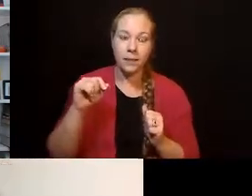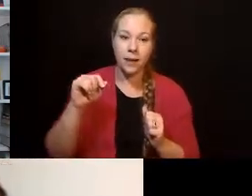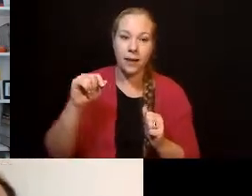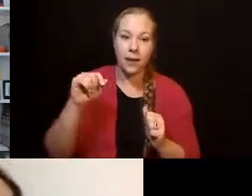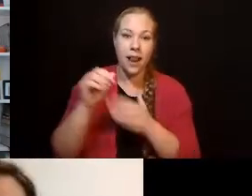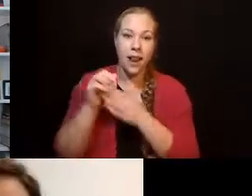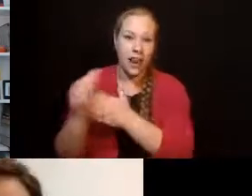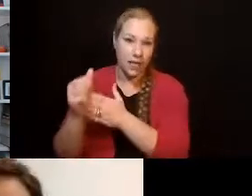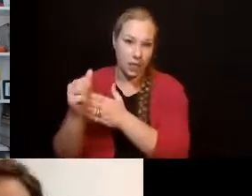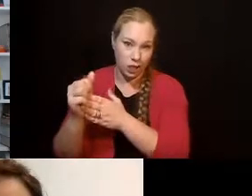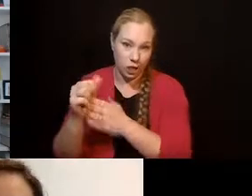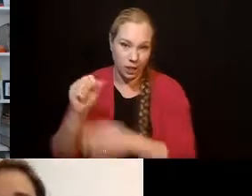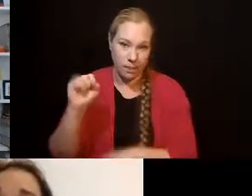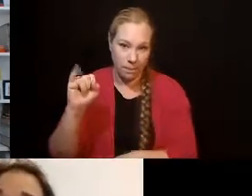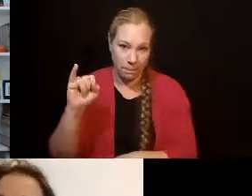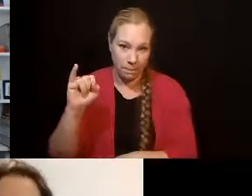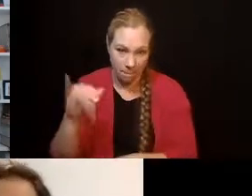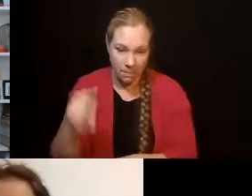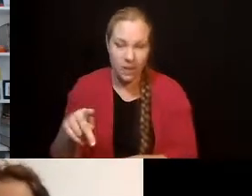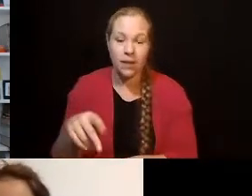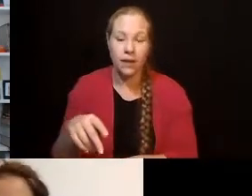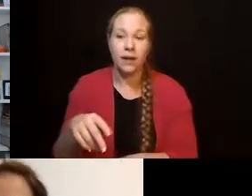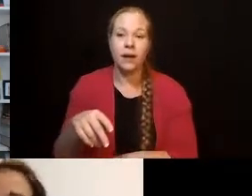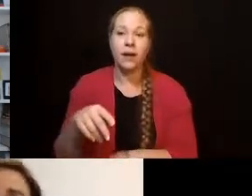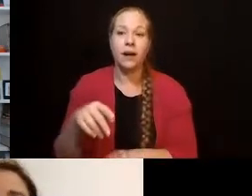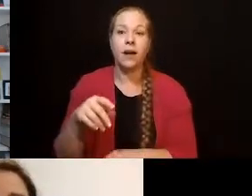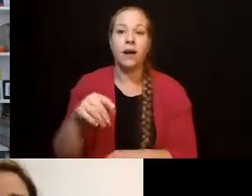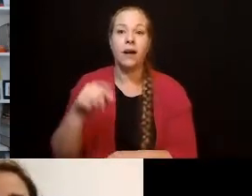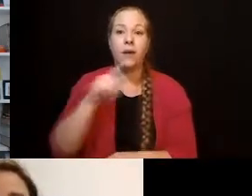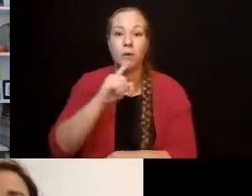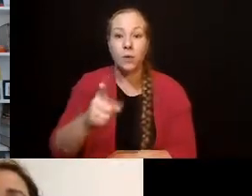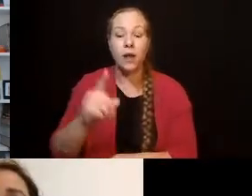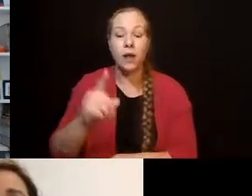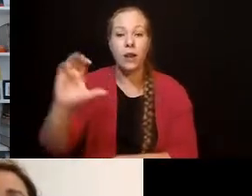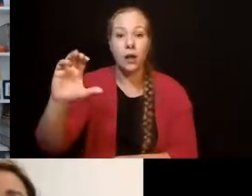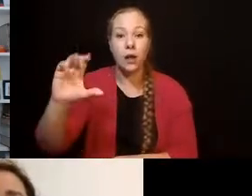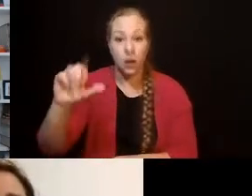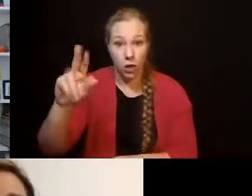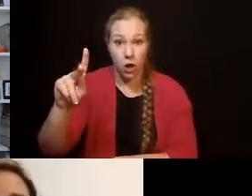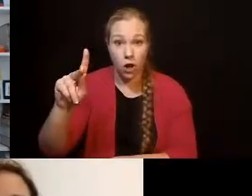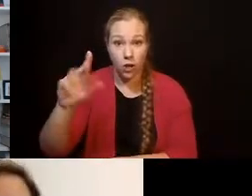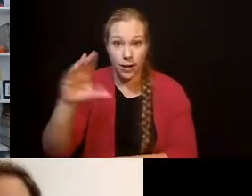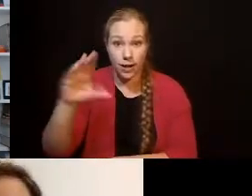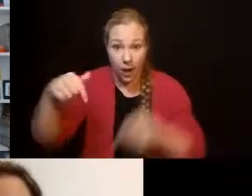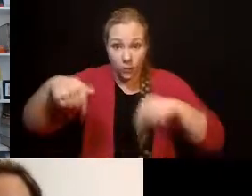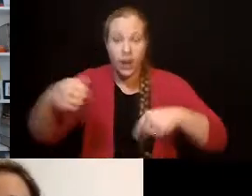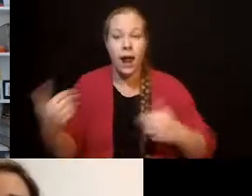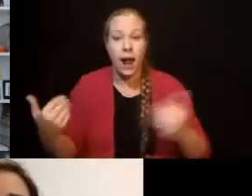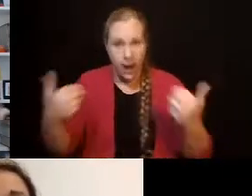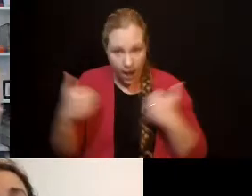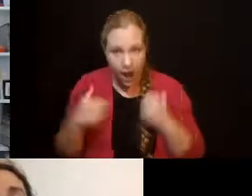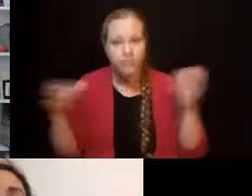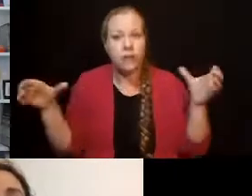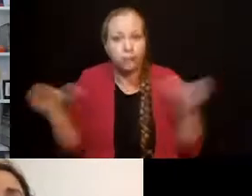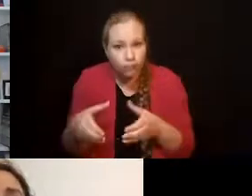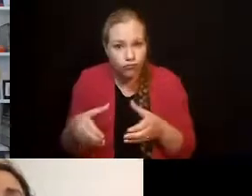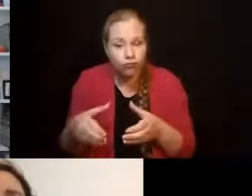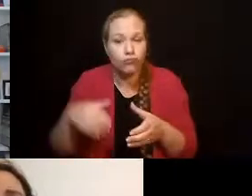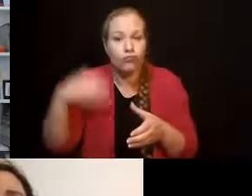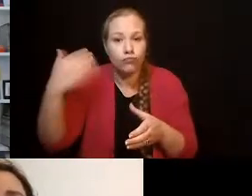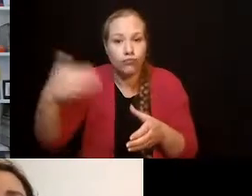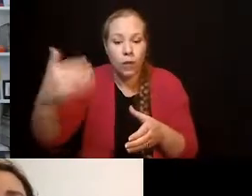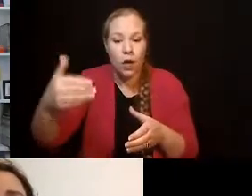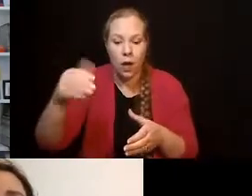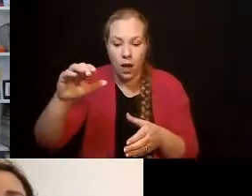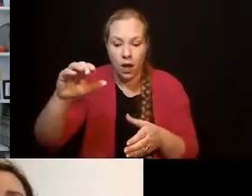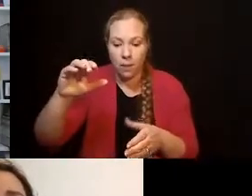people first organization that meets at the ARC of Southwest Washington. And they meet. I don't